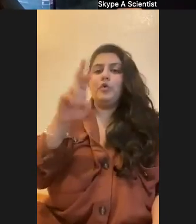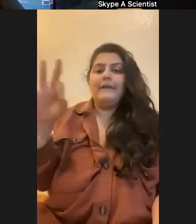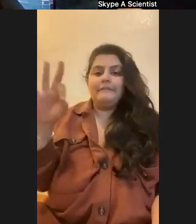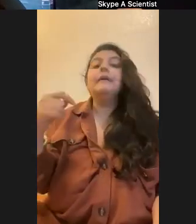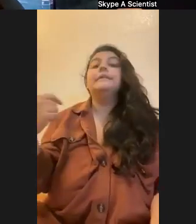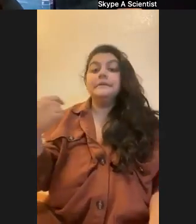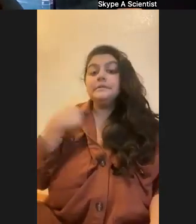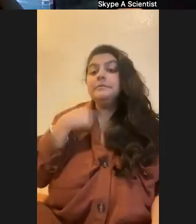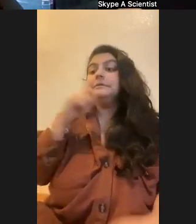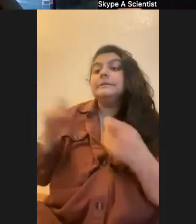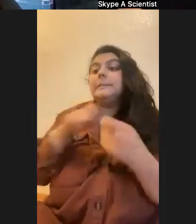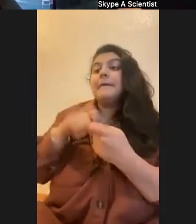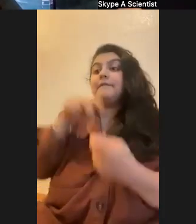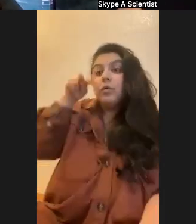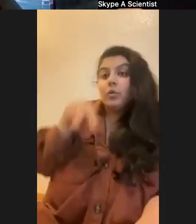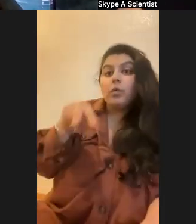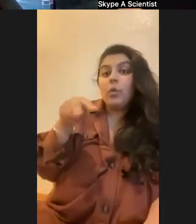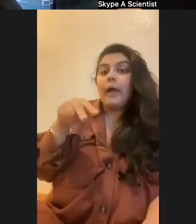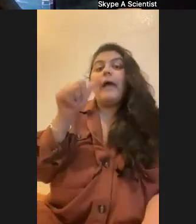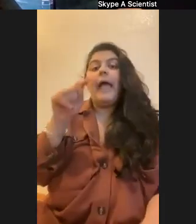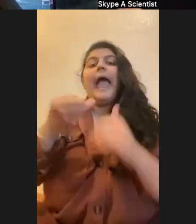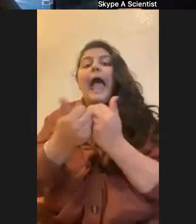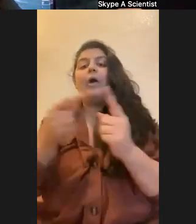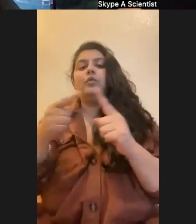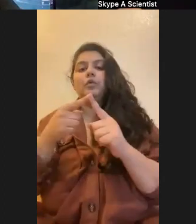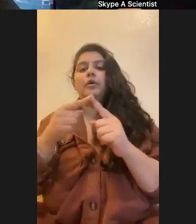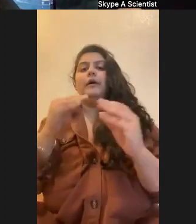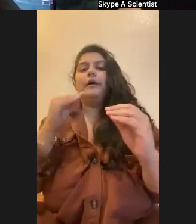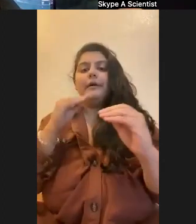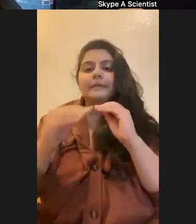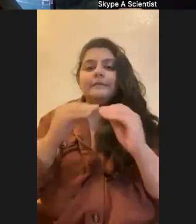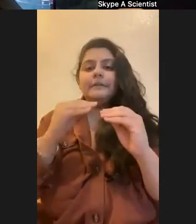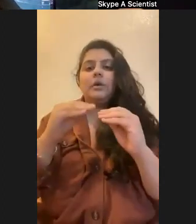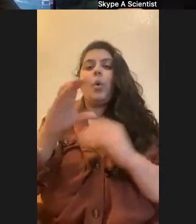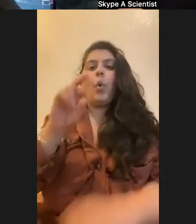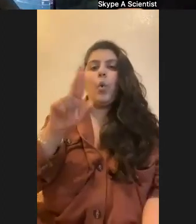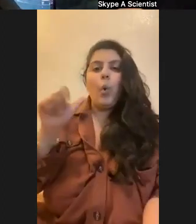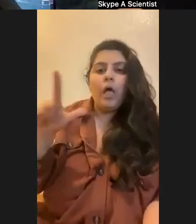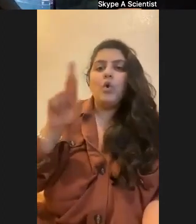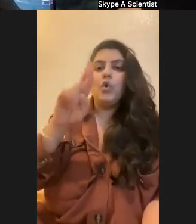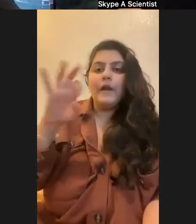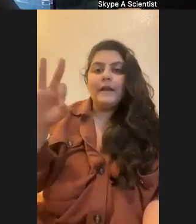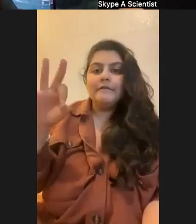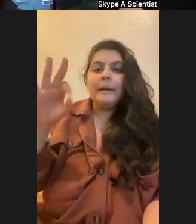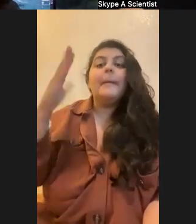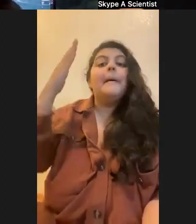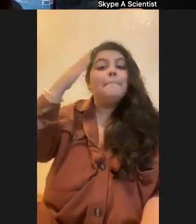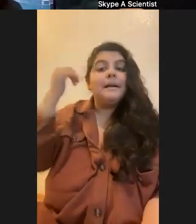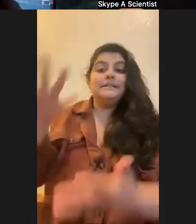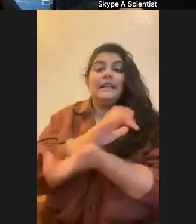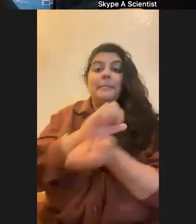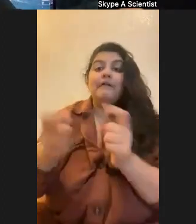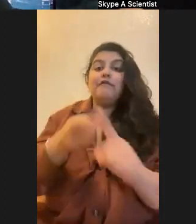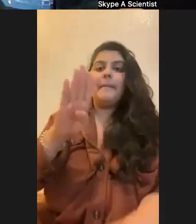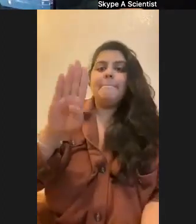at potential intervention strategies for restoring coral reefs due to coral bleaching, right? So as temperatures are